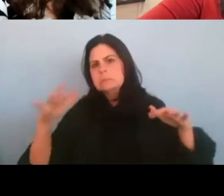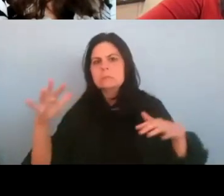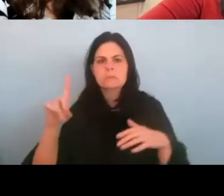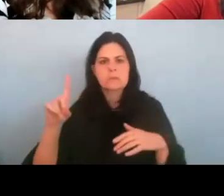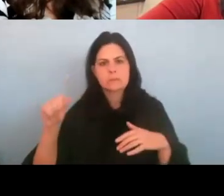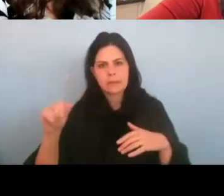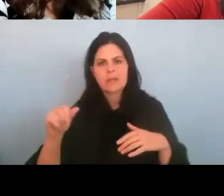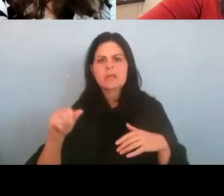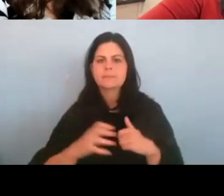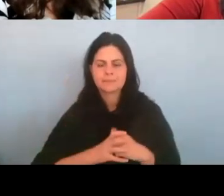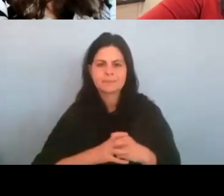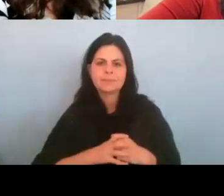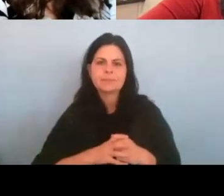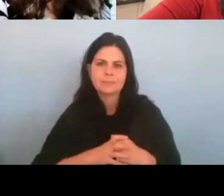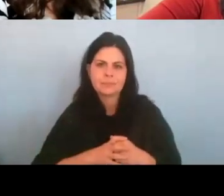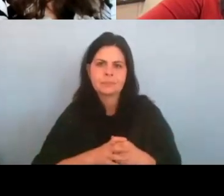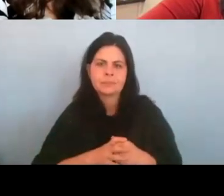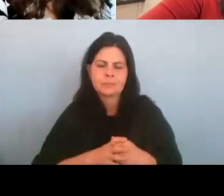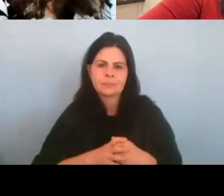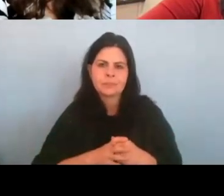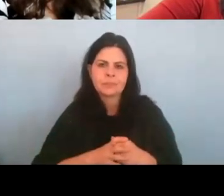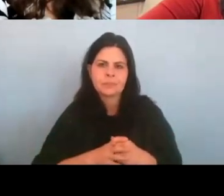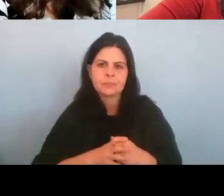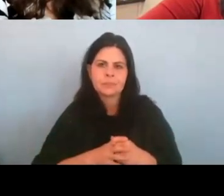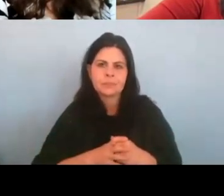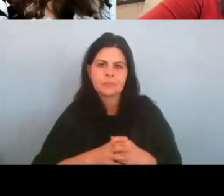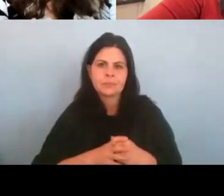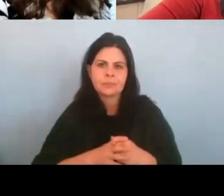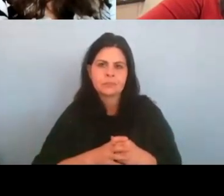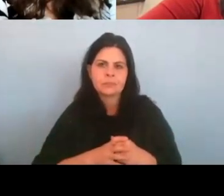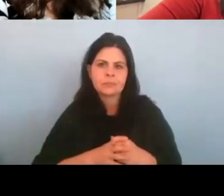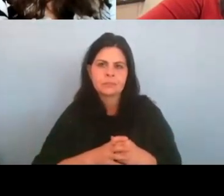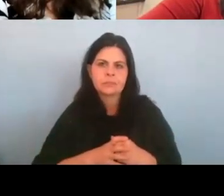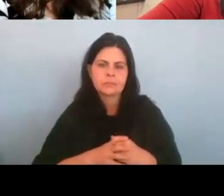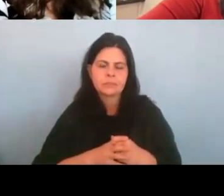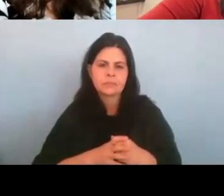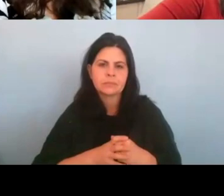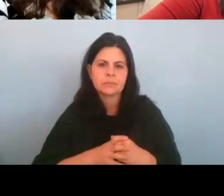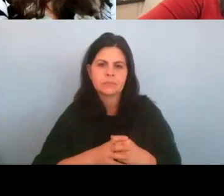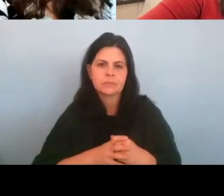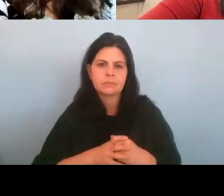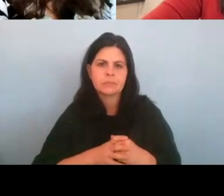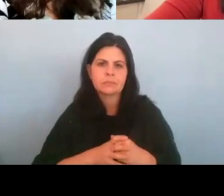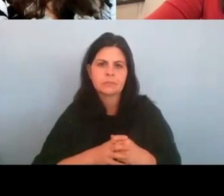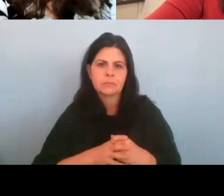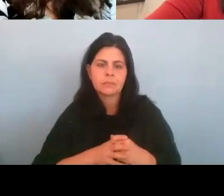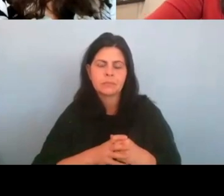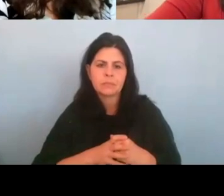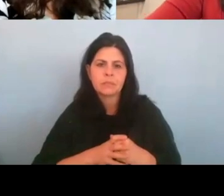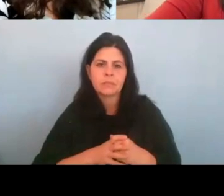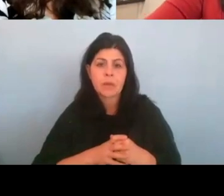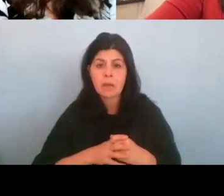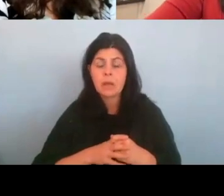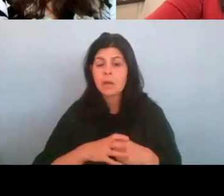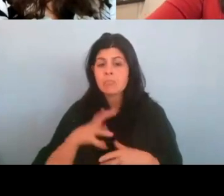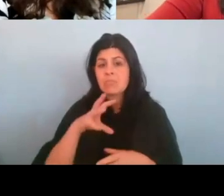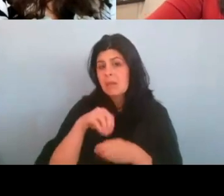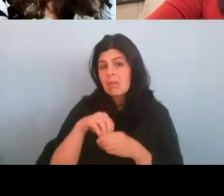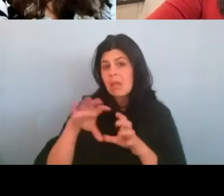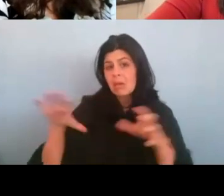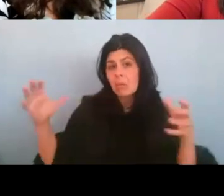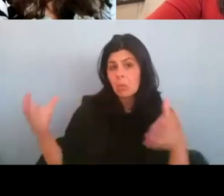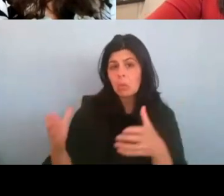Um, and amongst, amongst those, uh, kids and people